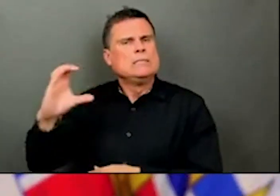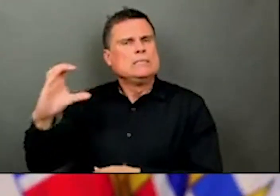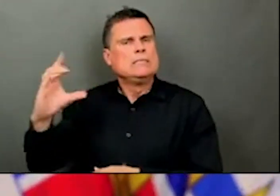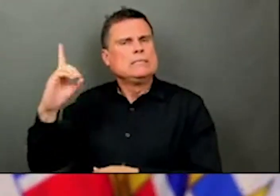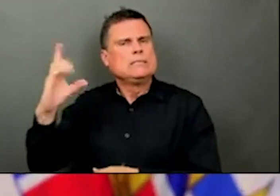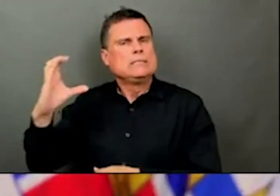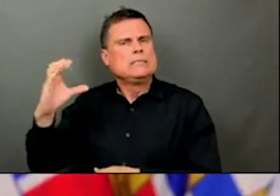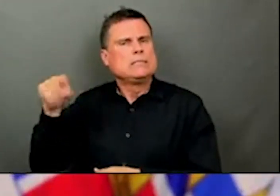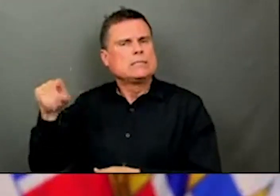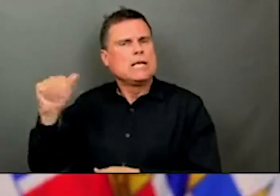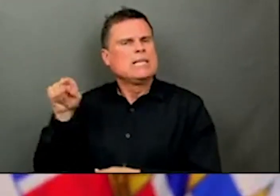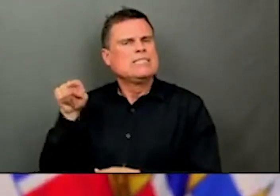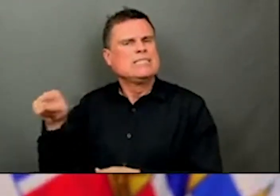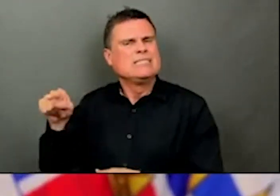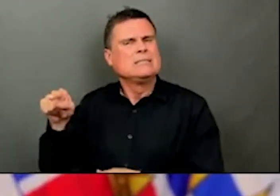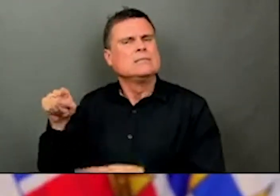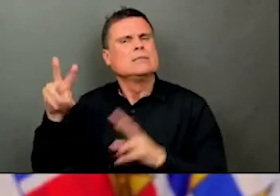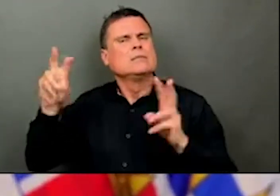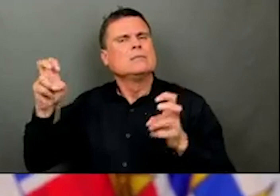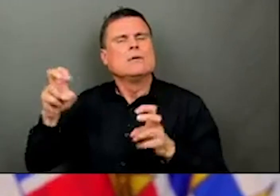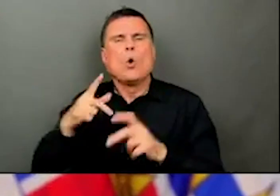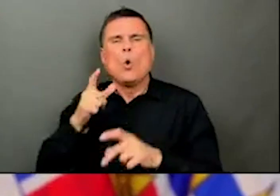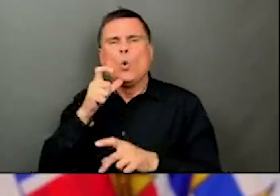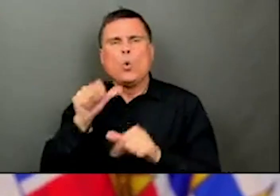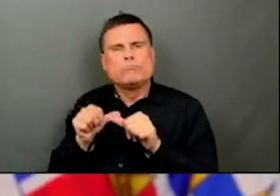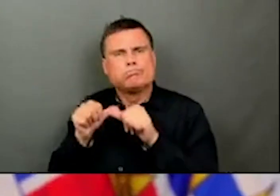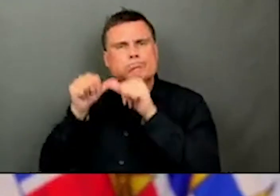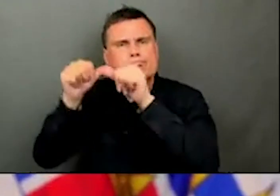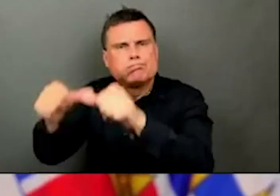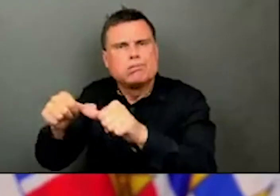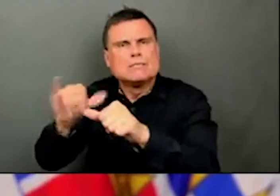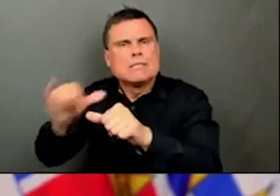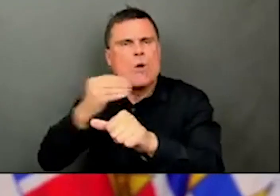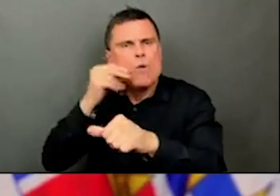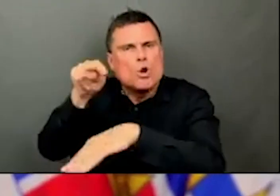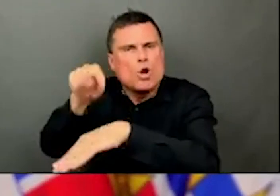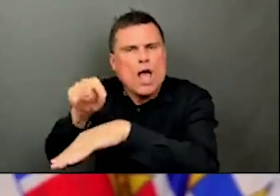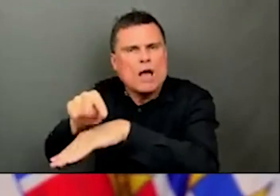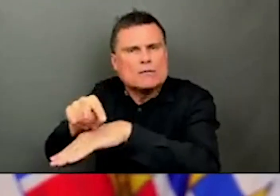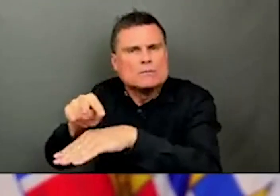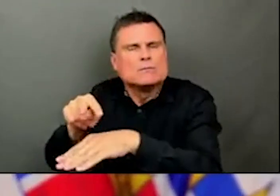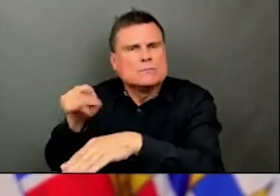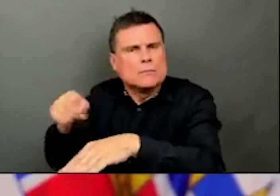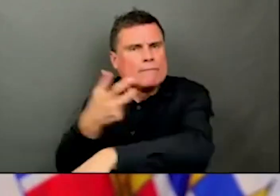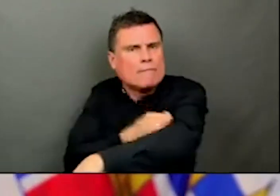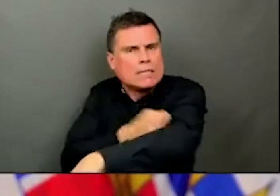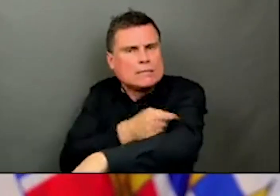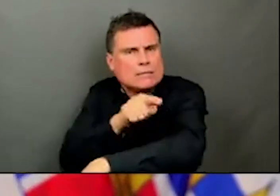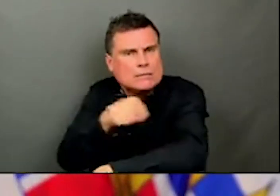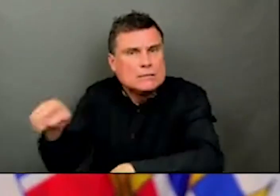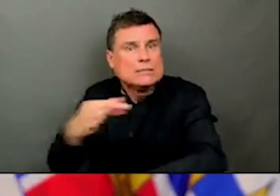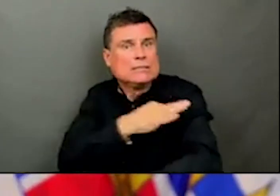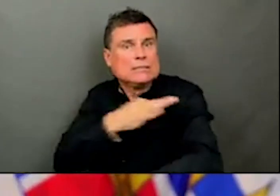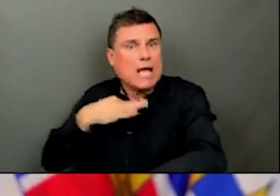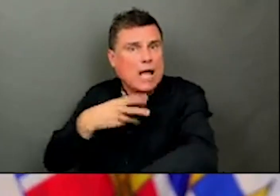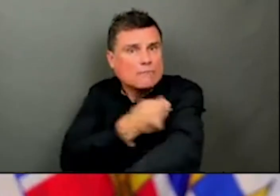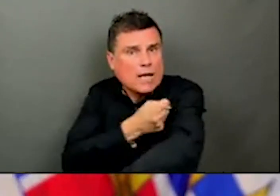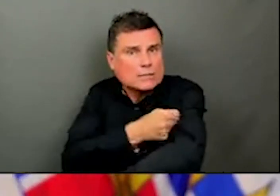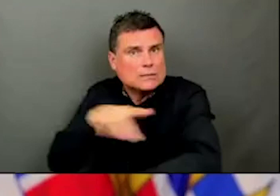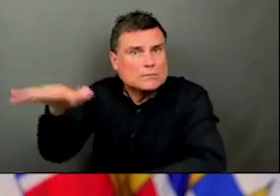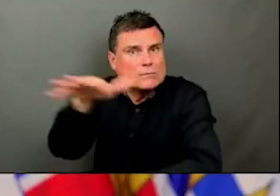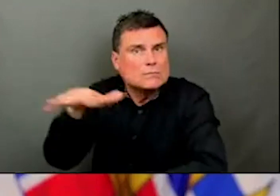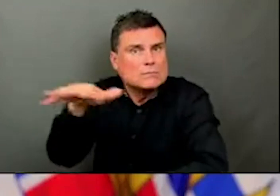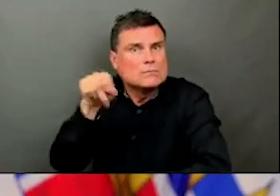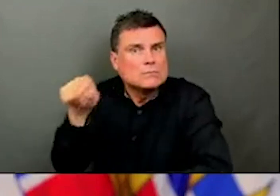care homes, comparing staff to residents. It's obviously much lower for staff. Are you concerned about that and why do you believe